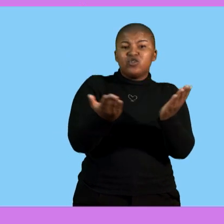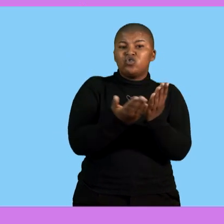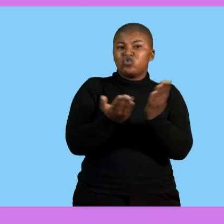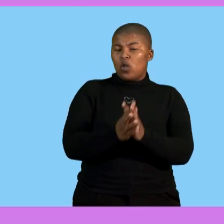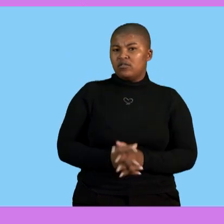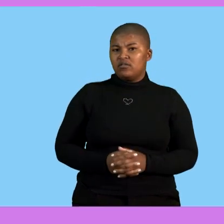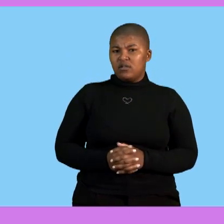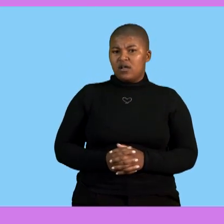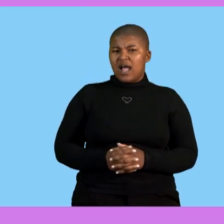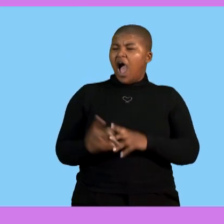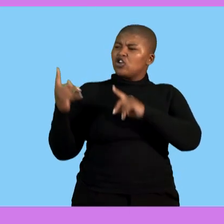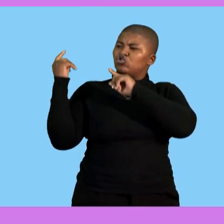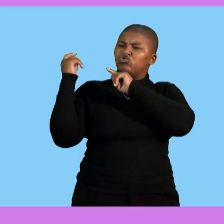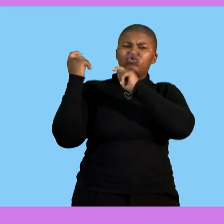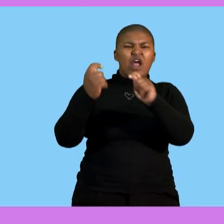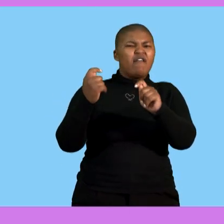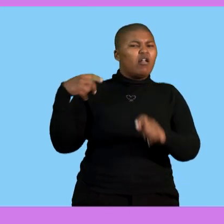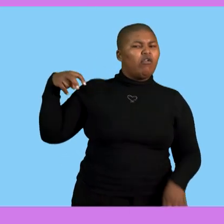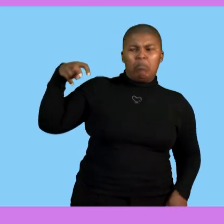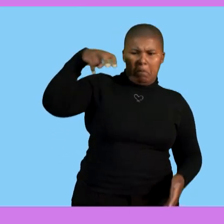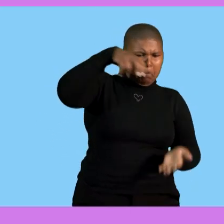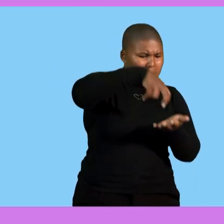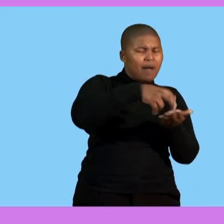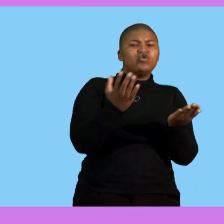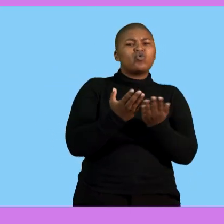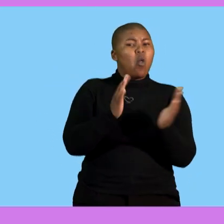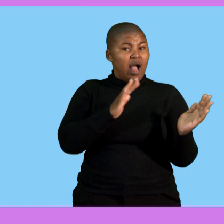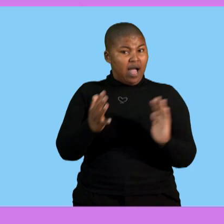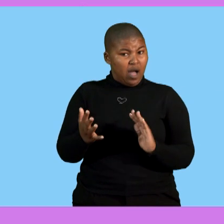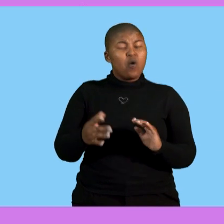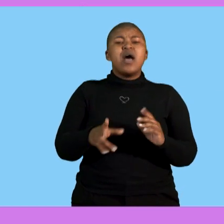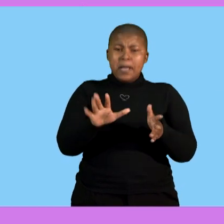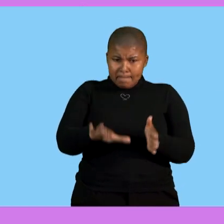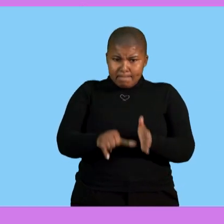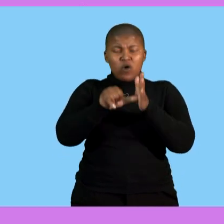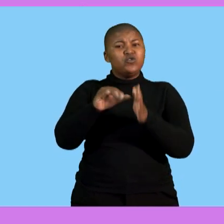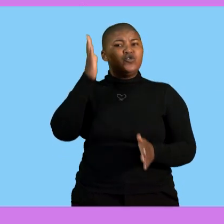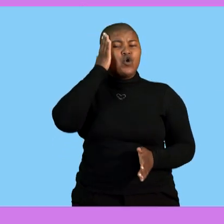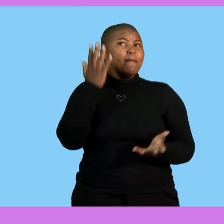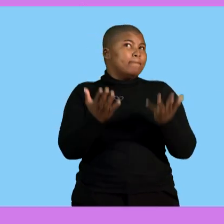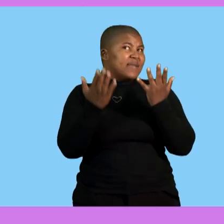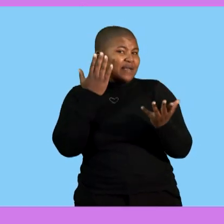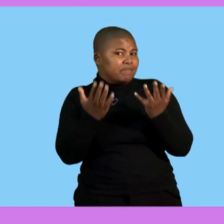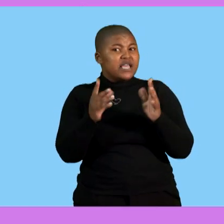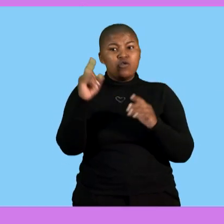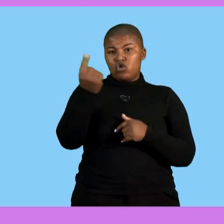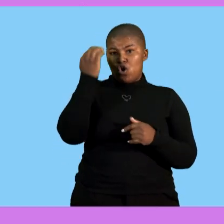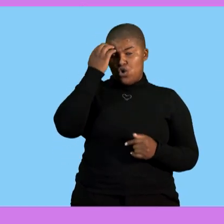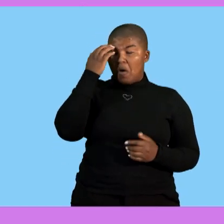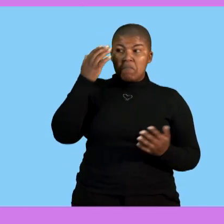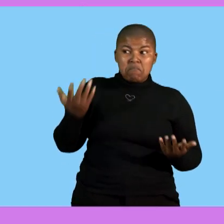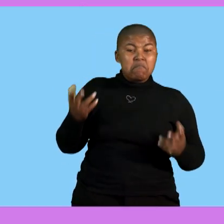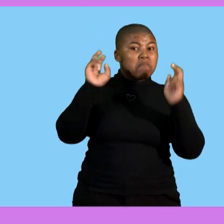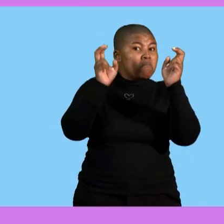of transport is very important because now the principal will know whether the learners are using a common transport.